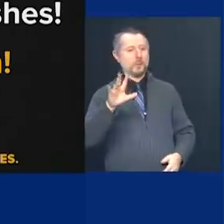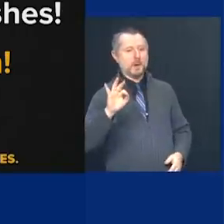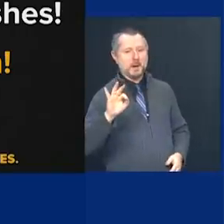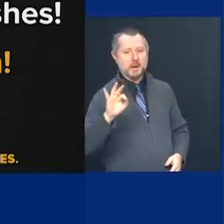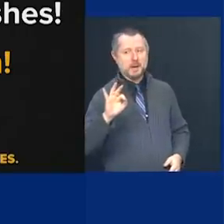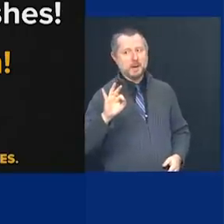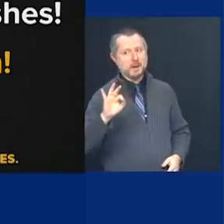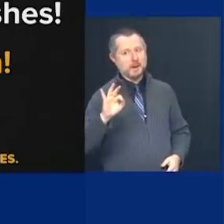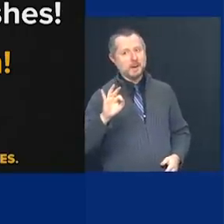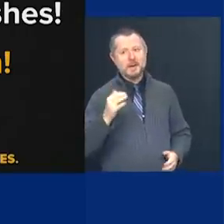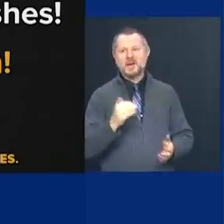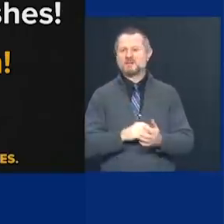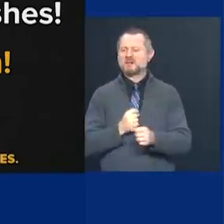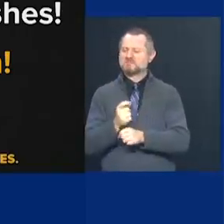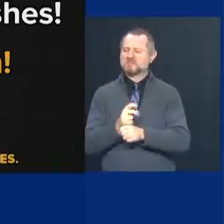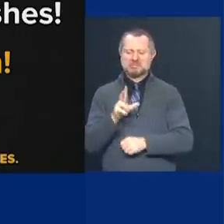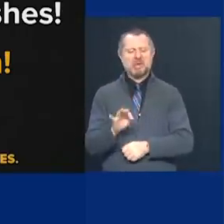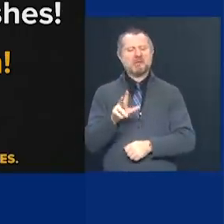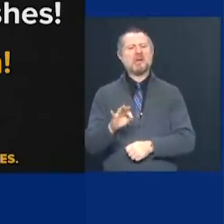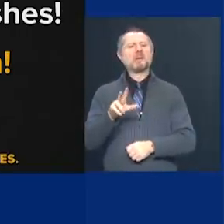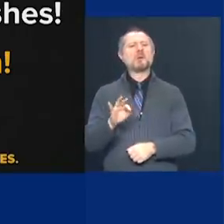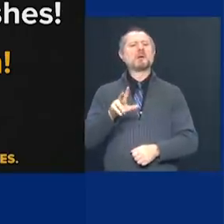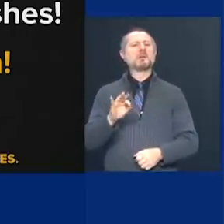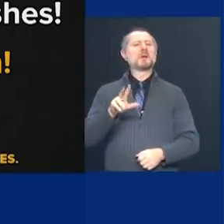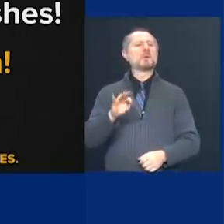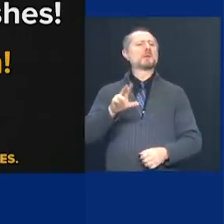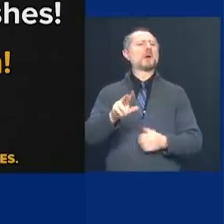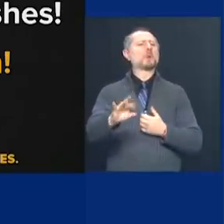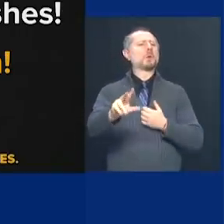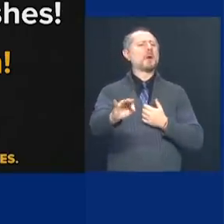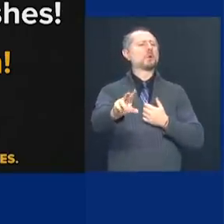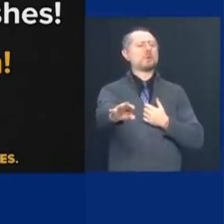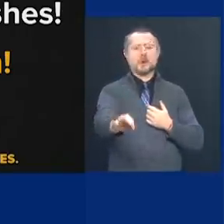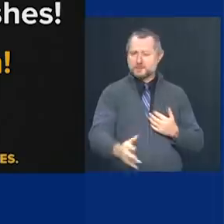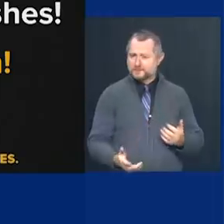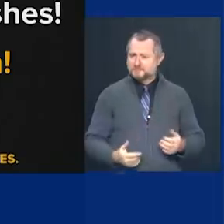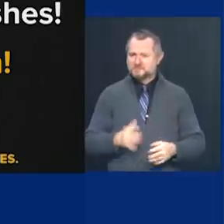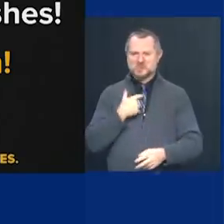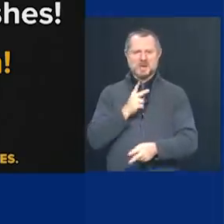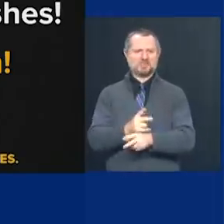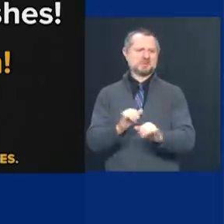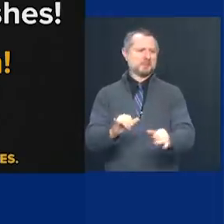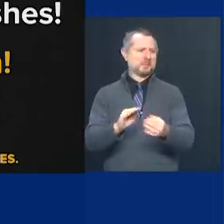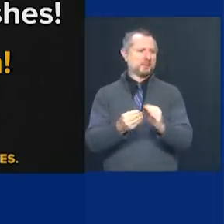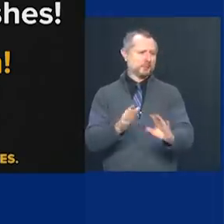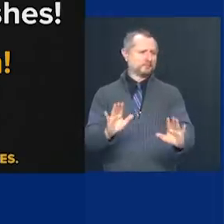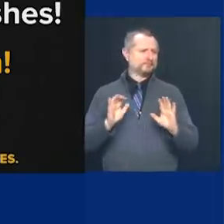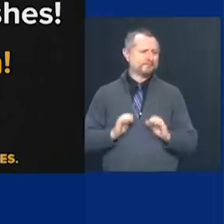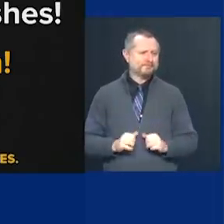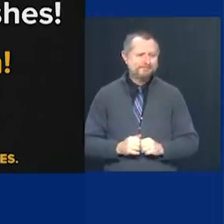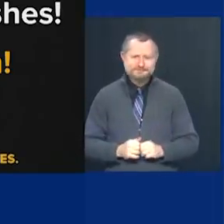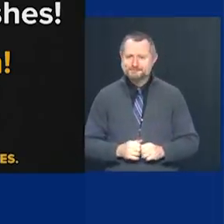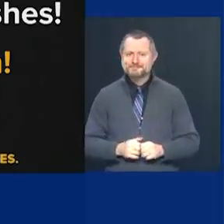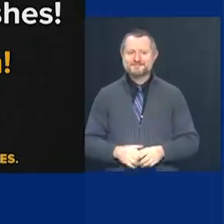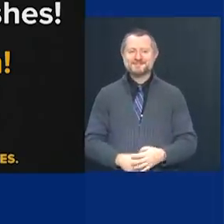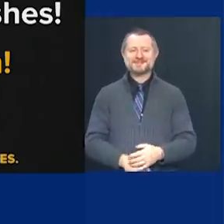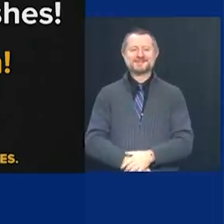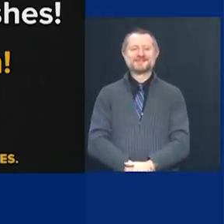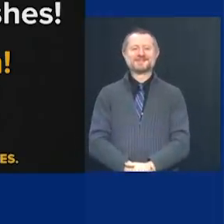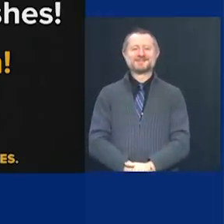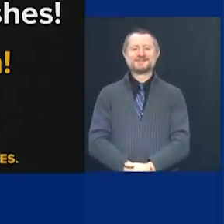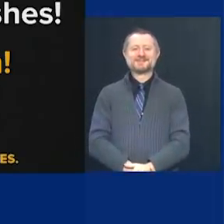repeat that number 39. I like it. So I'm going to sit on that for a while. But I had as